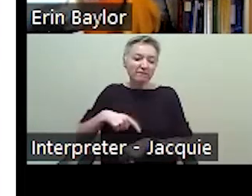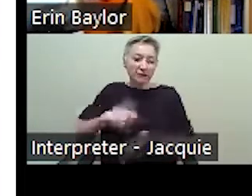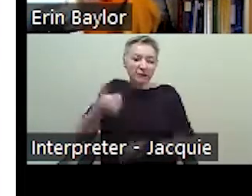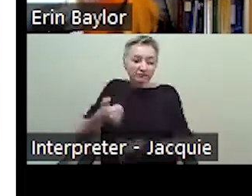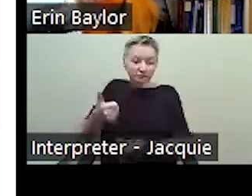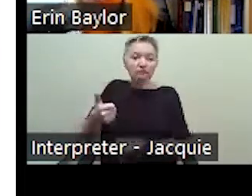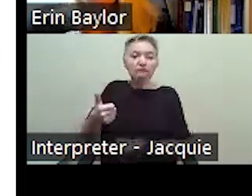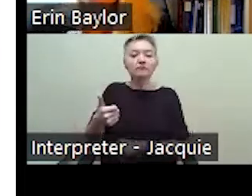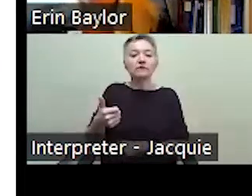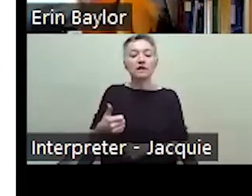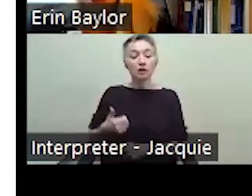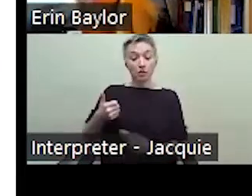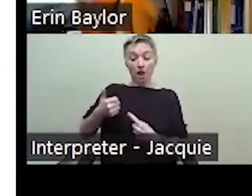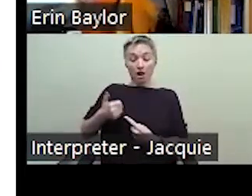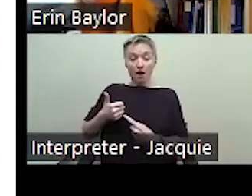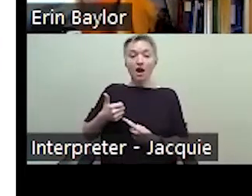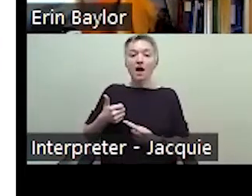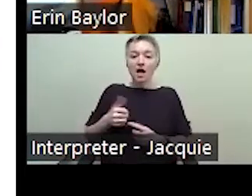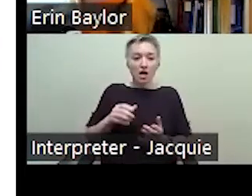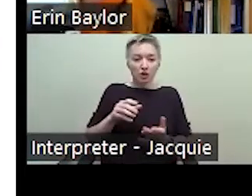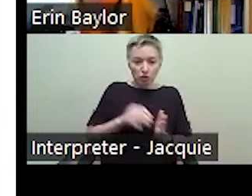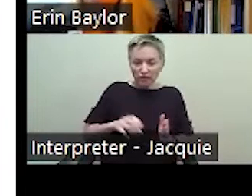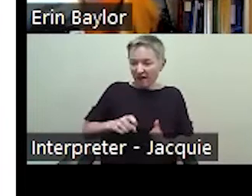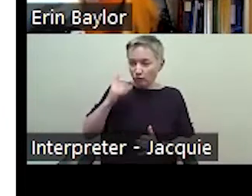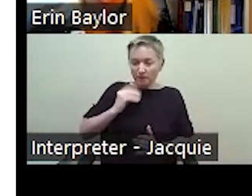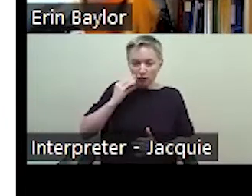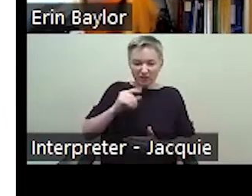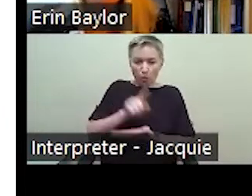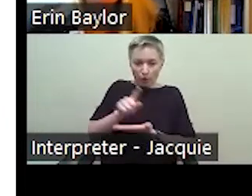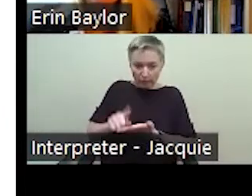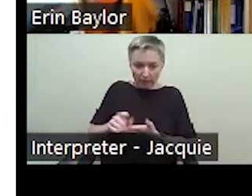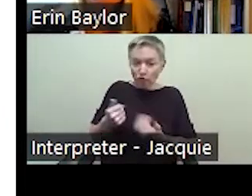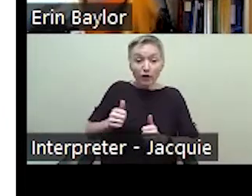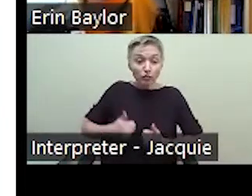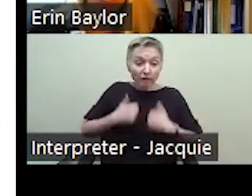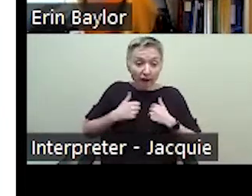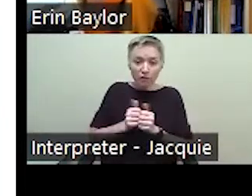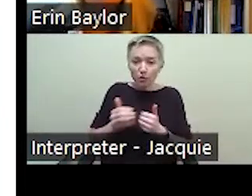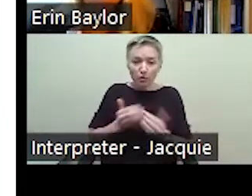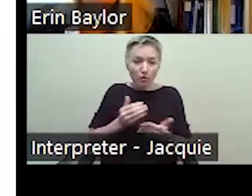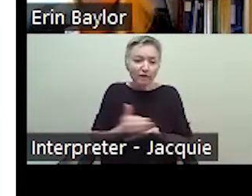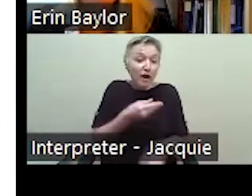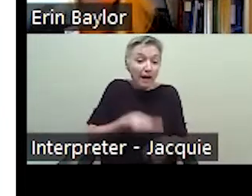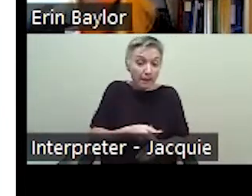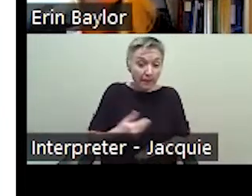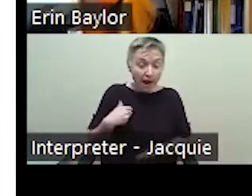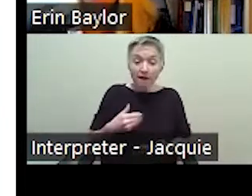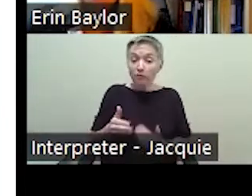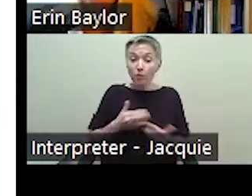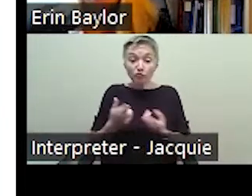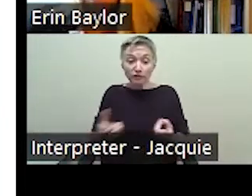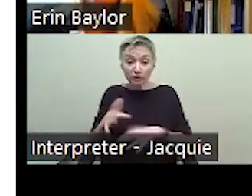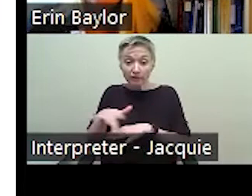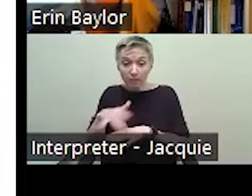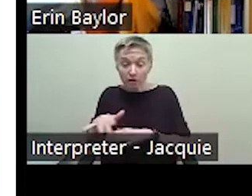what would be a week and try to survive with the income that they have the resources that they have. And they're also exposed